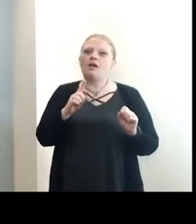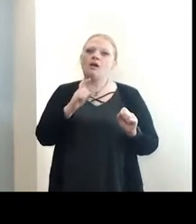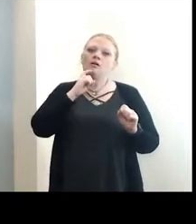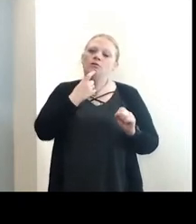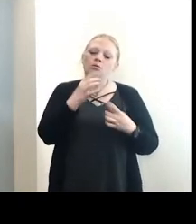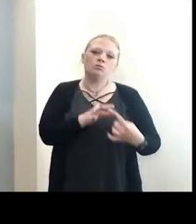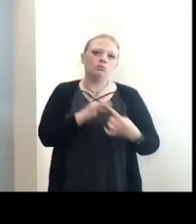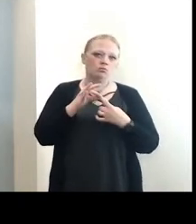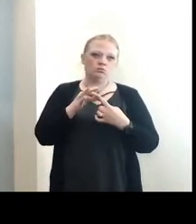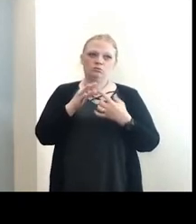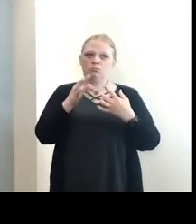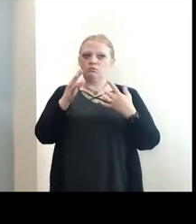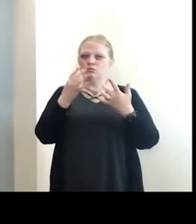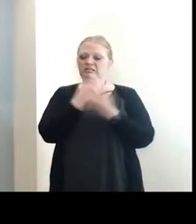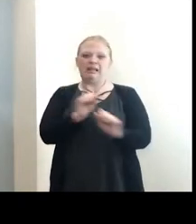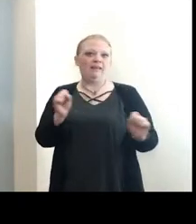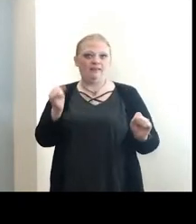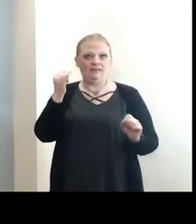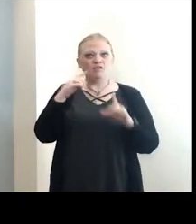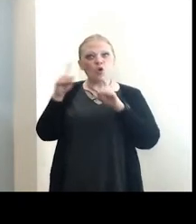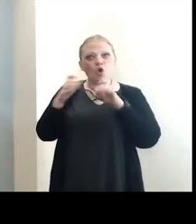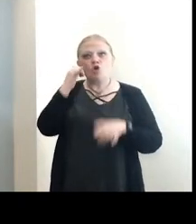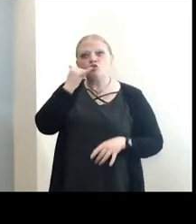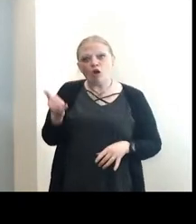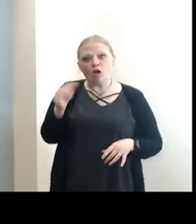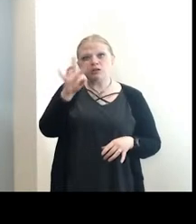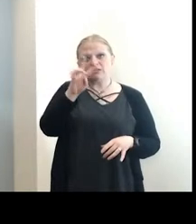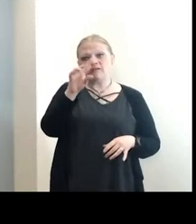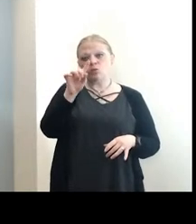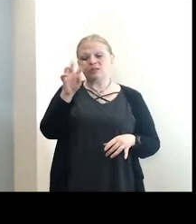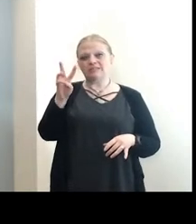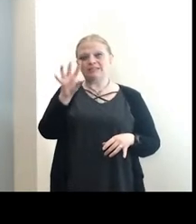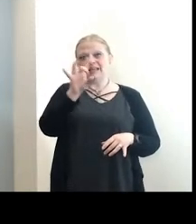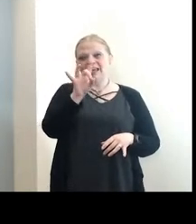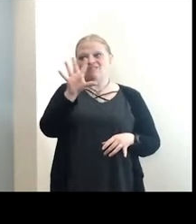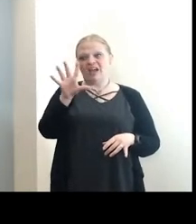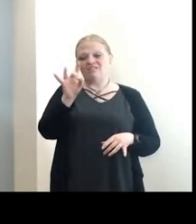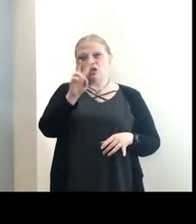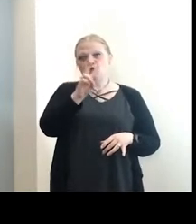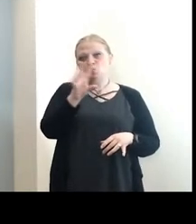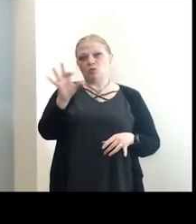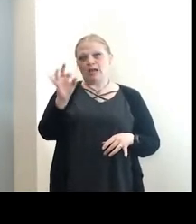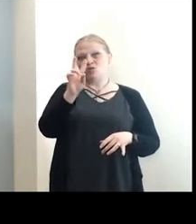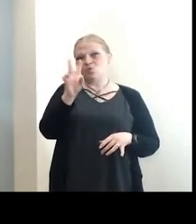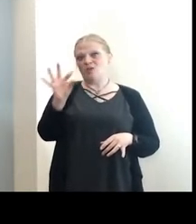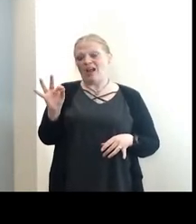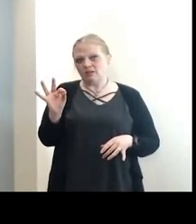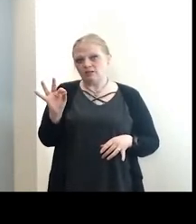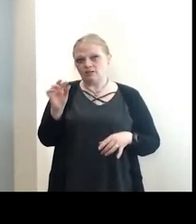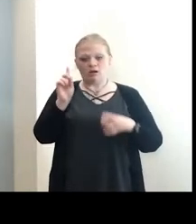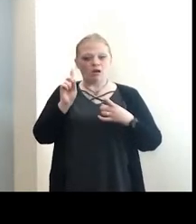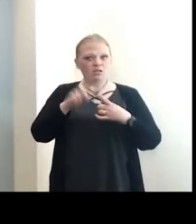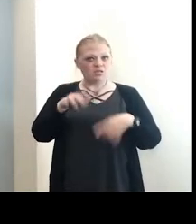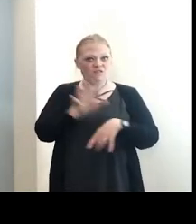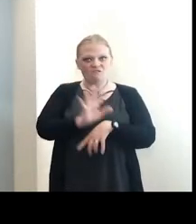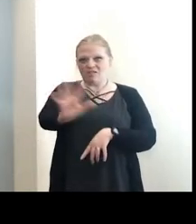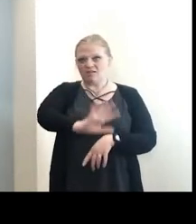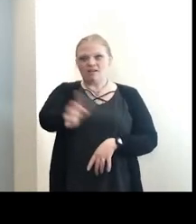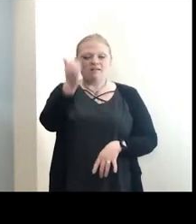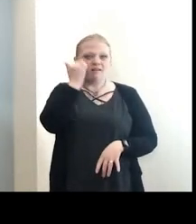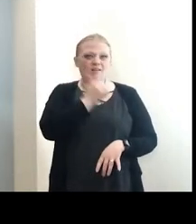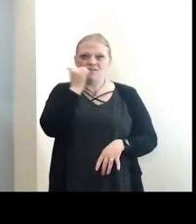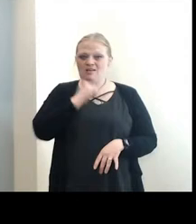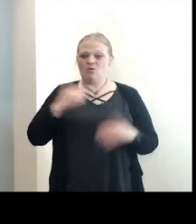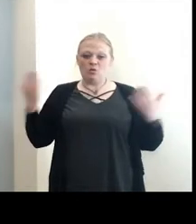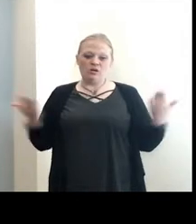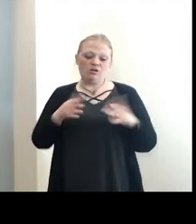safe. But if you got your questions, call our hotline, 716-858-2929 until 5 o'clock each day. We'll be